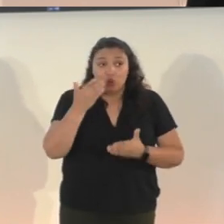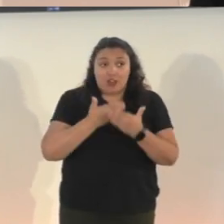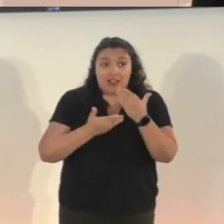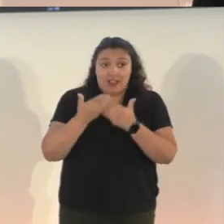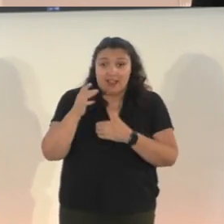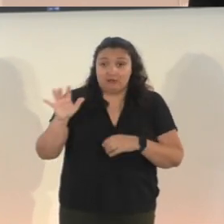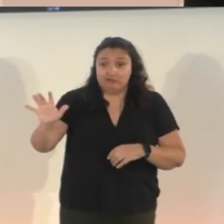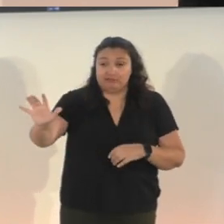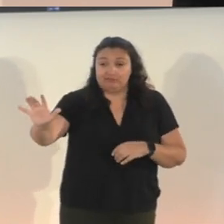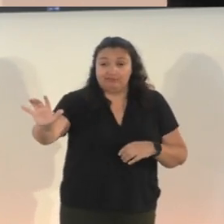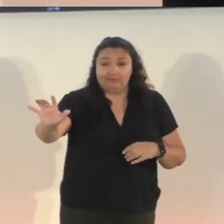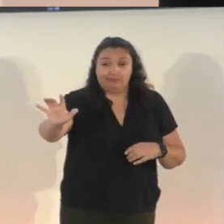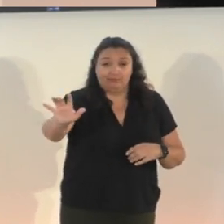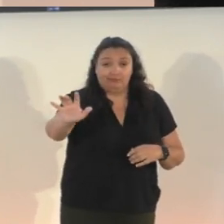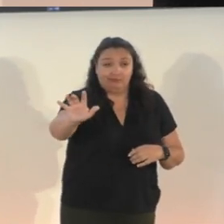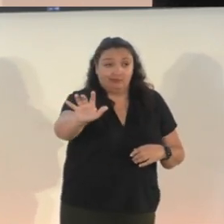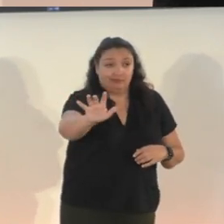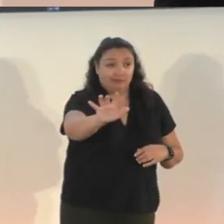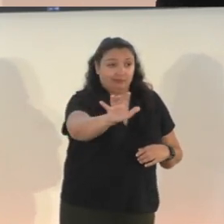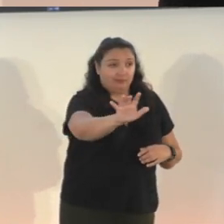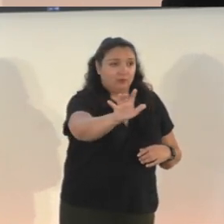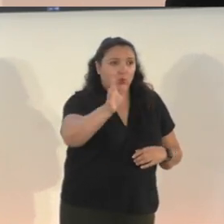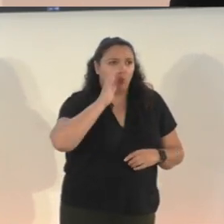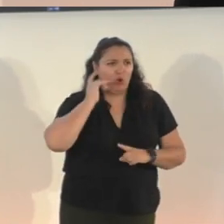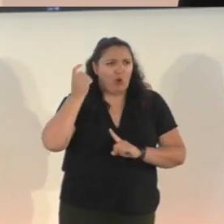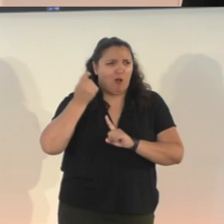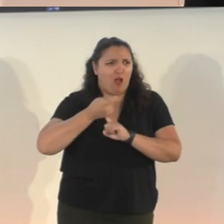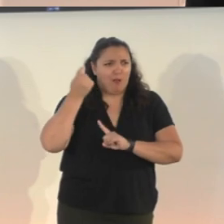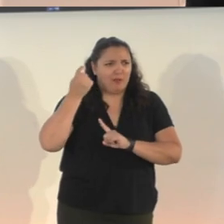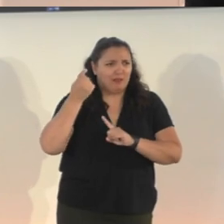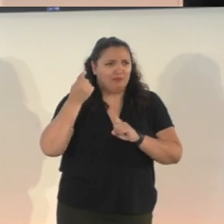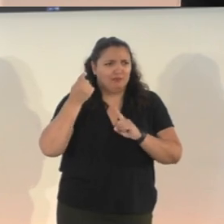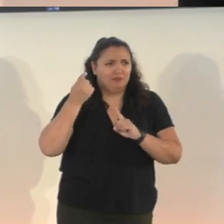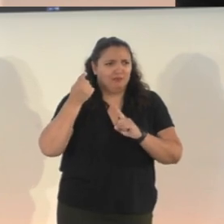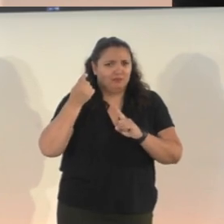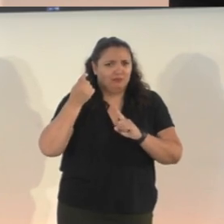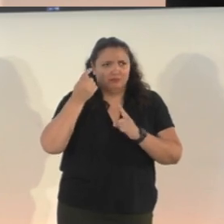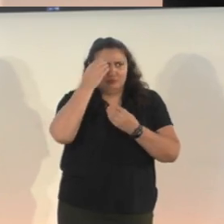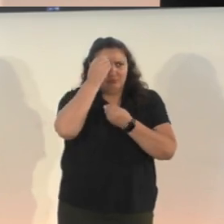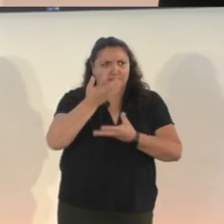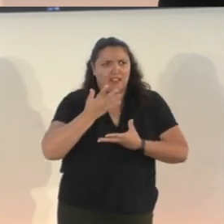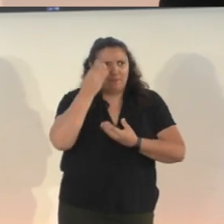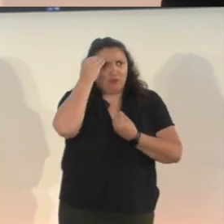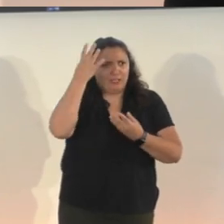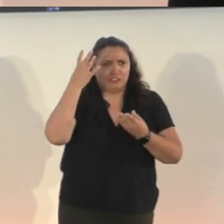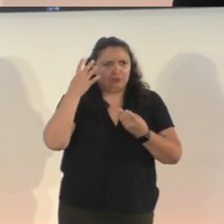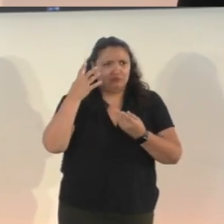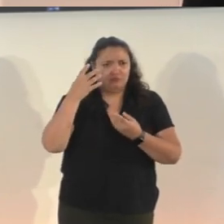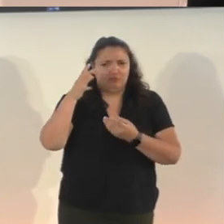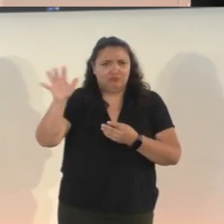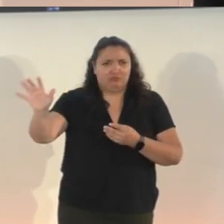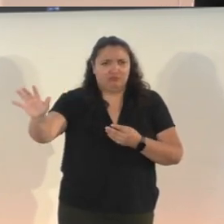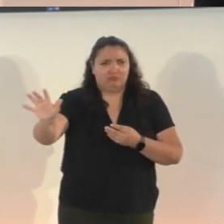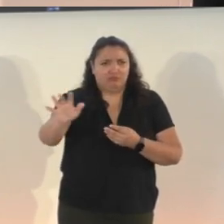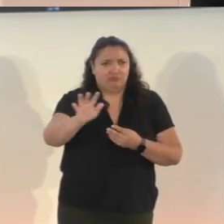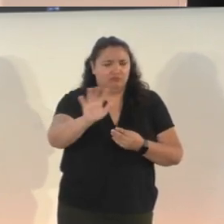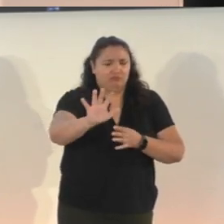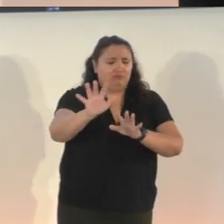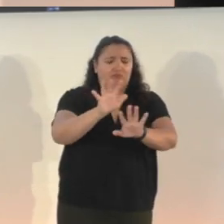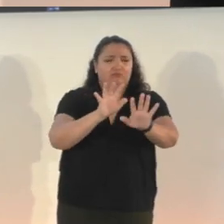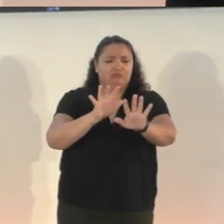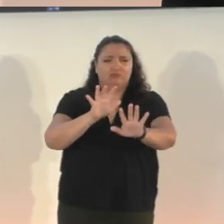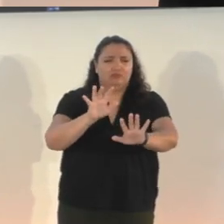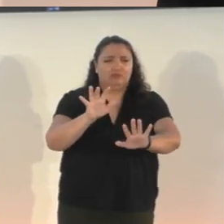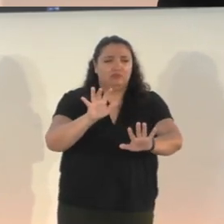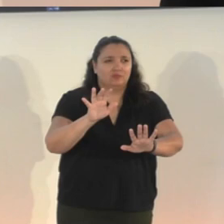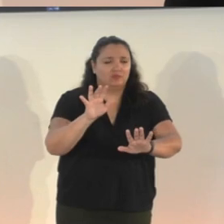it would automatically play information about those objects. This quickly